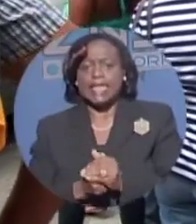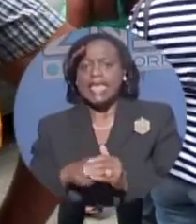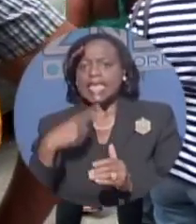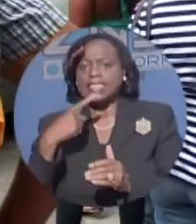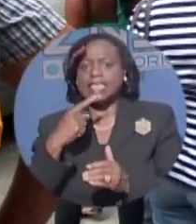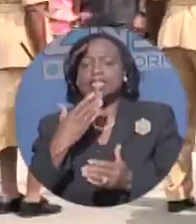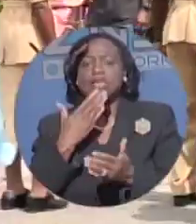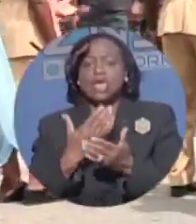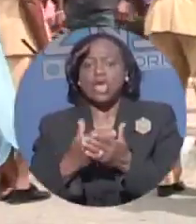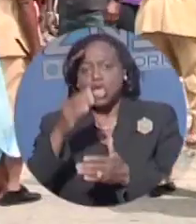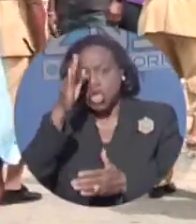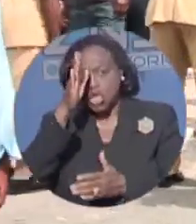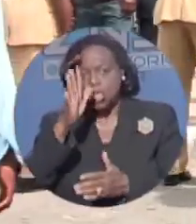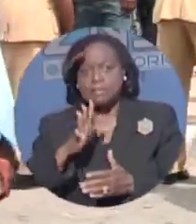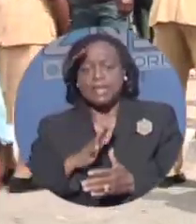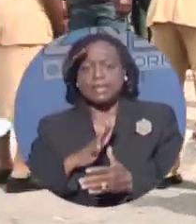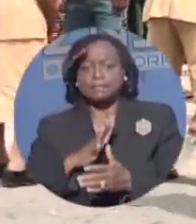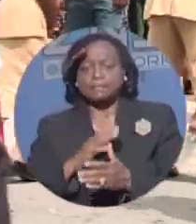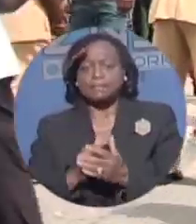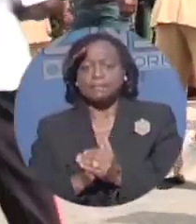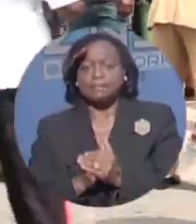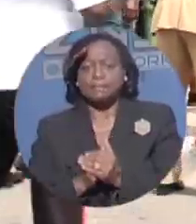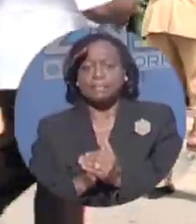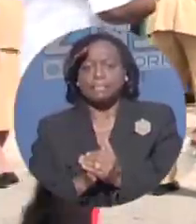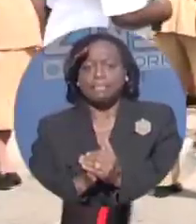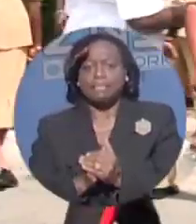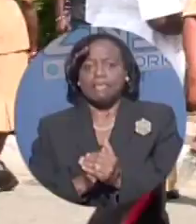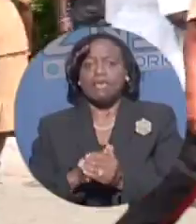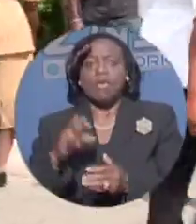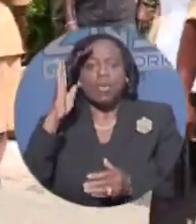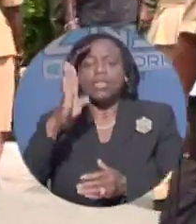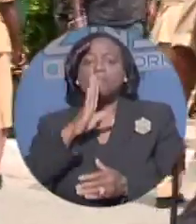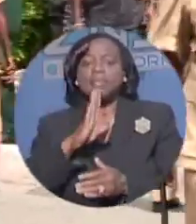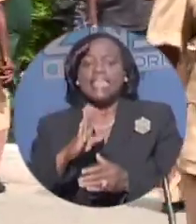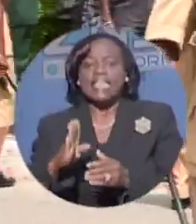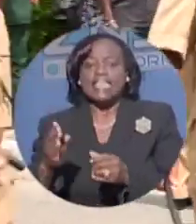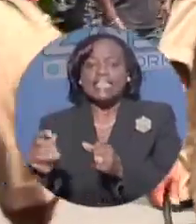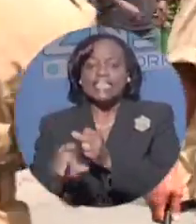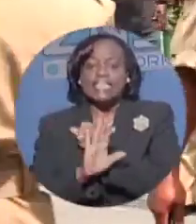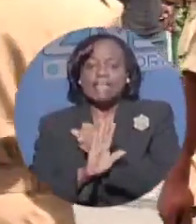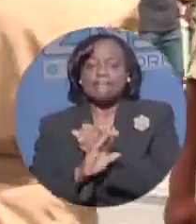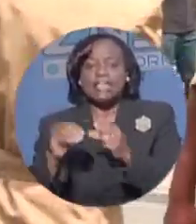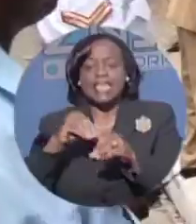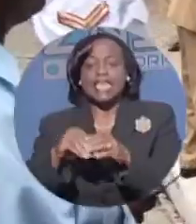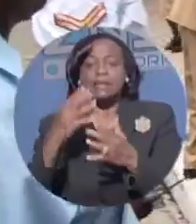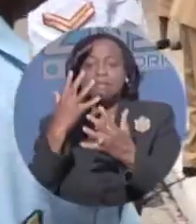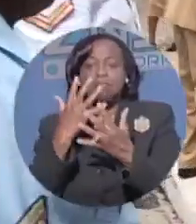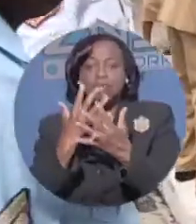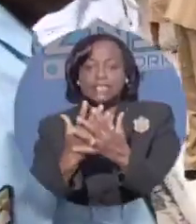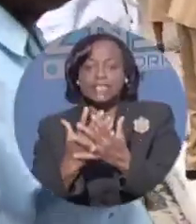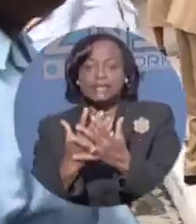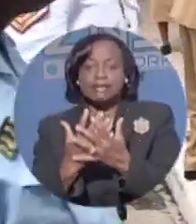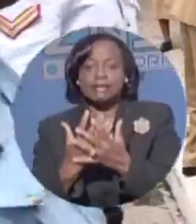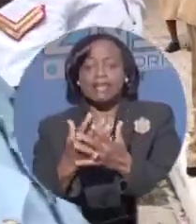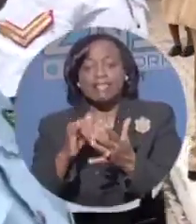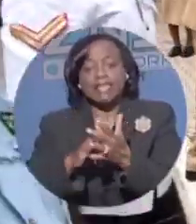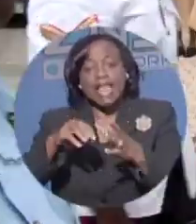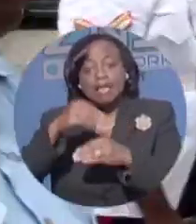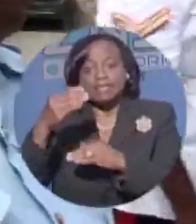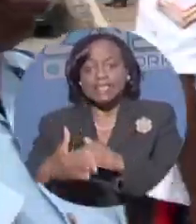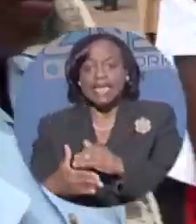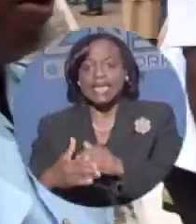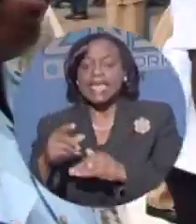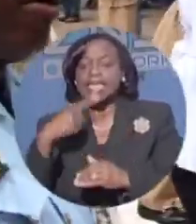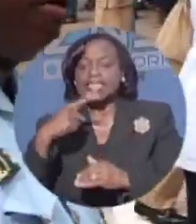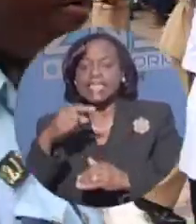under the law, or however she said under the circumstances, it would be safer for him to be kept in isolation at Fox Hill Prison. She also pointed out that Goodman has served